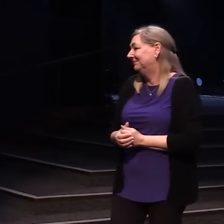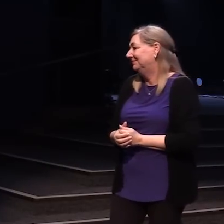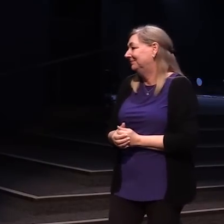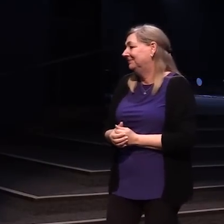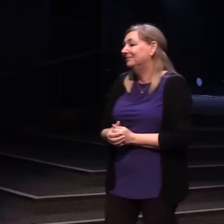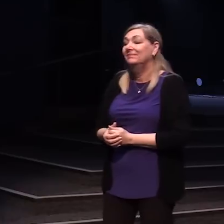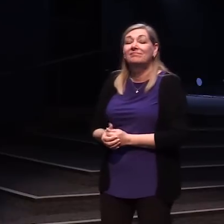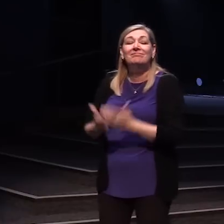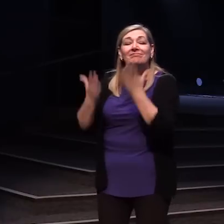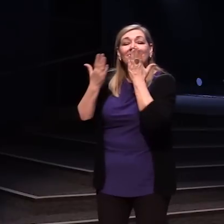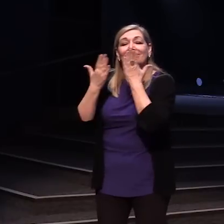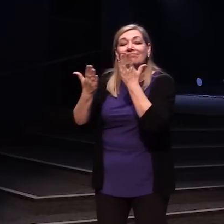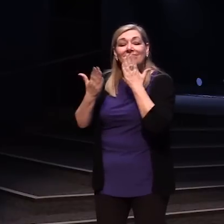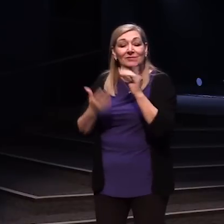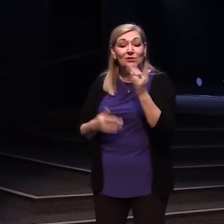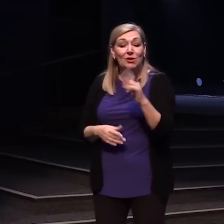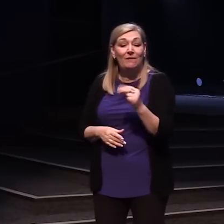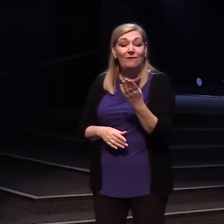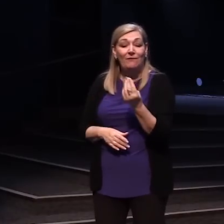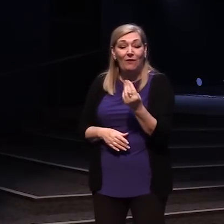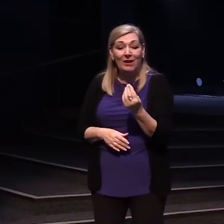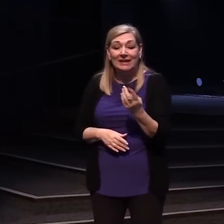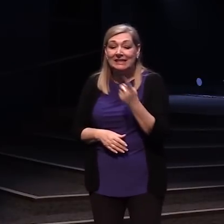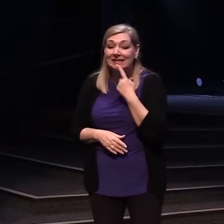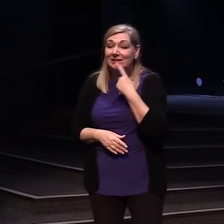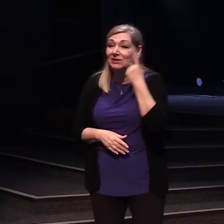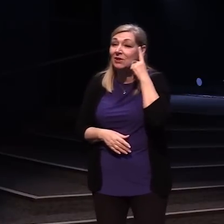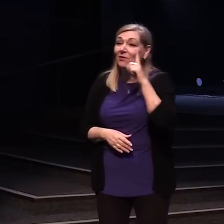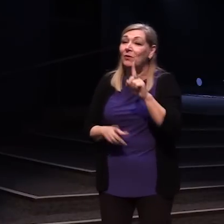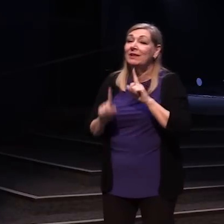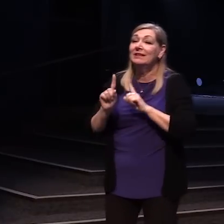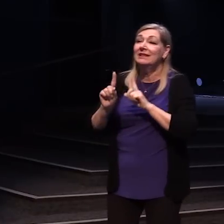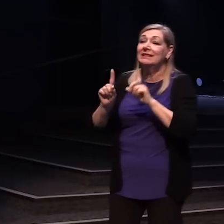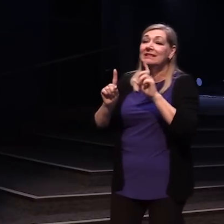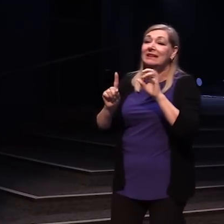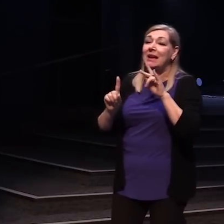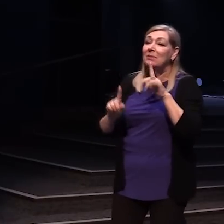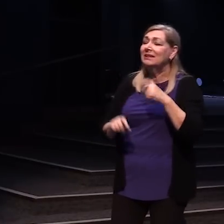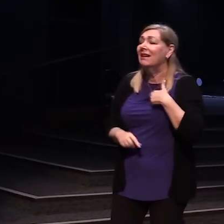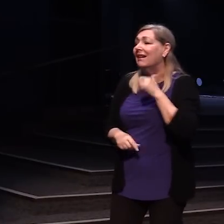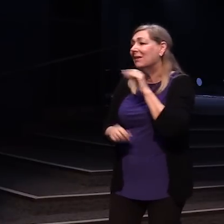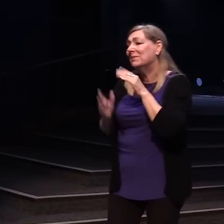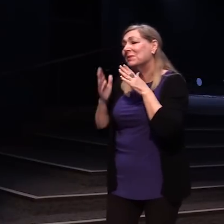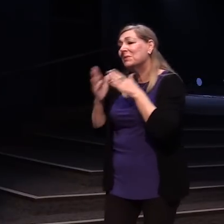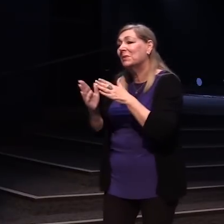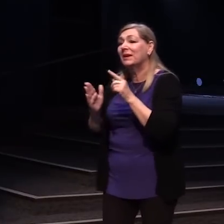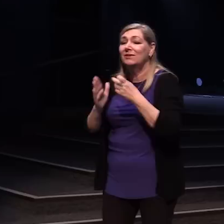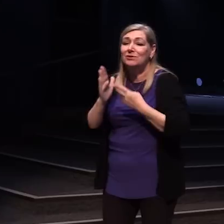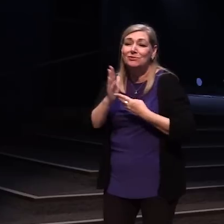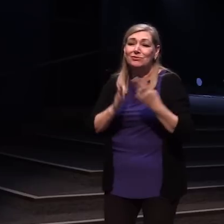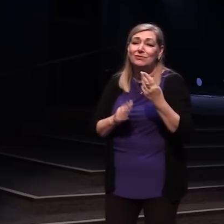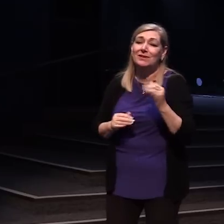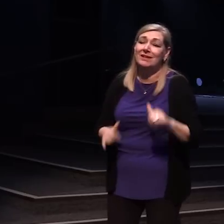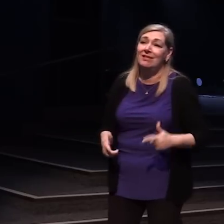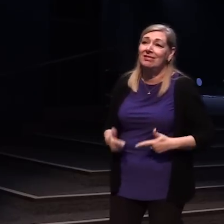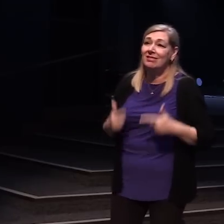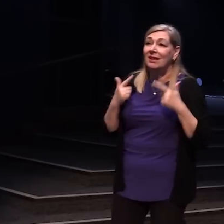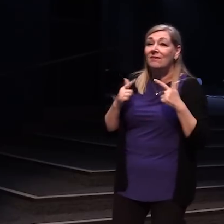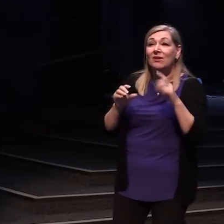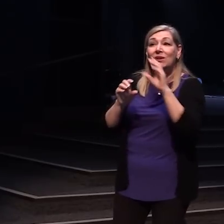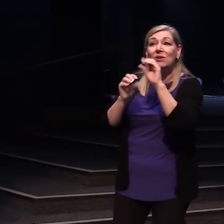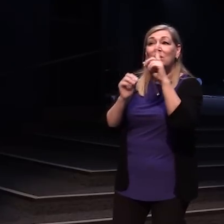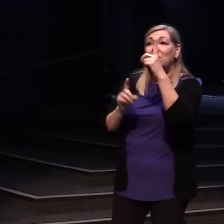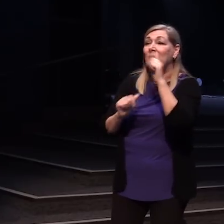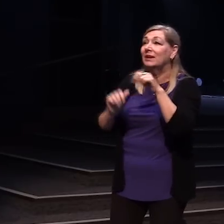John chapter 14, Jesus stands before the disciples And he says, I am the way, the truth, and the life No one